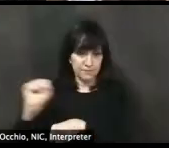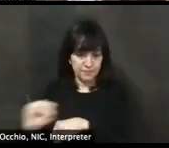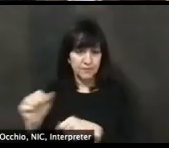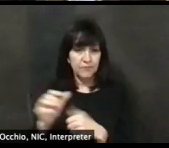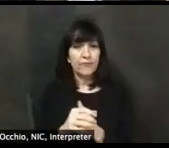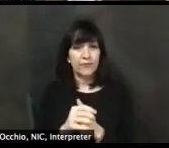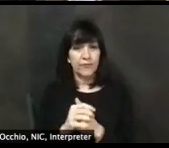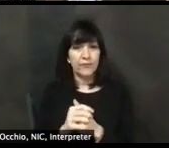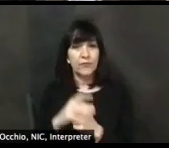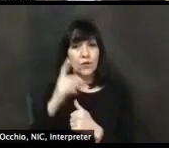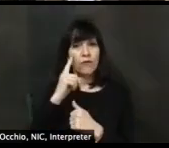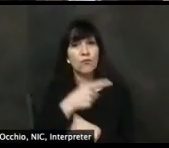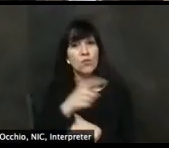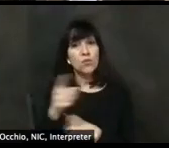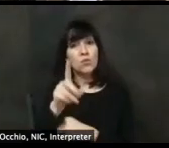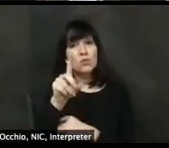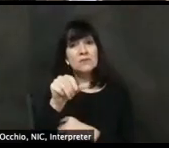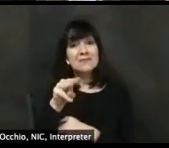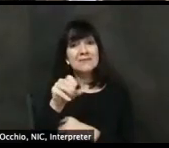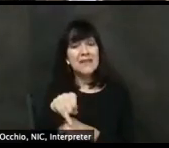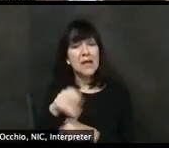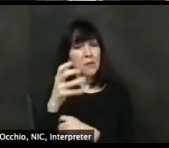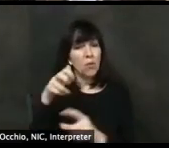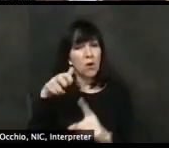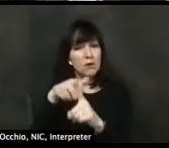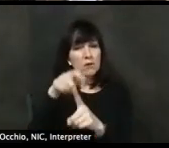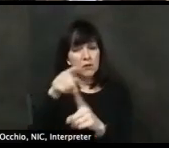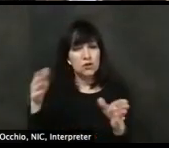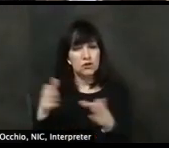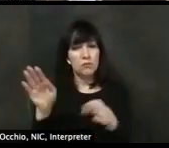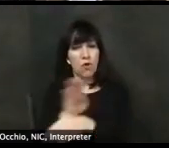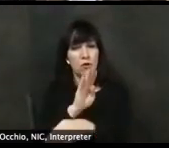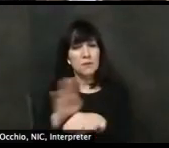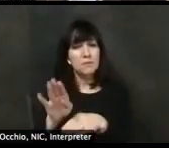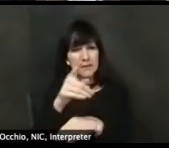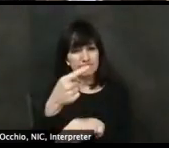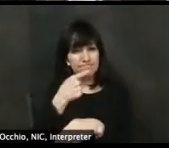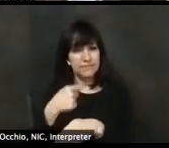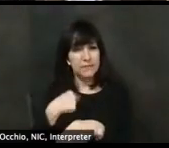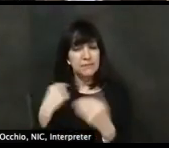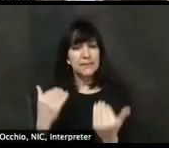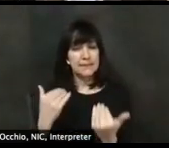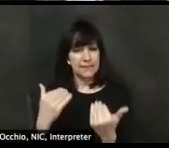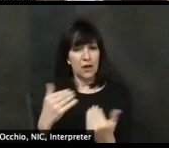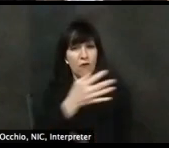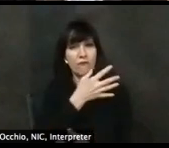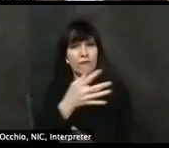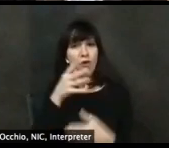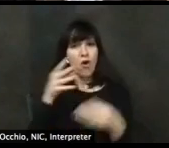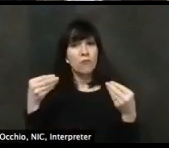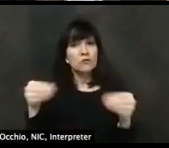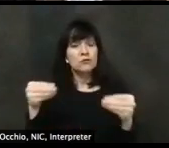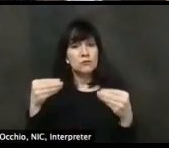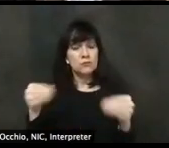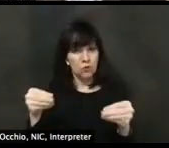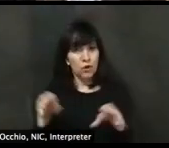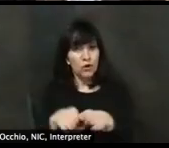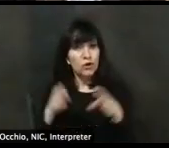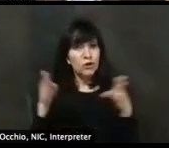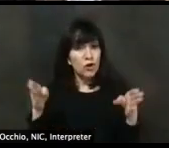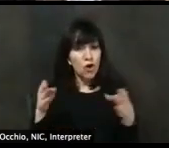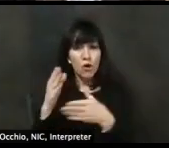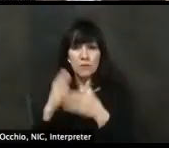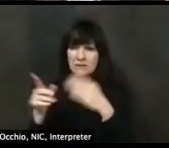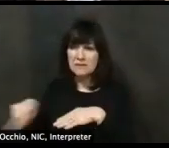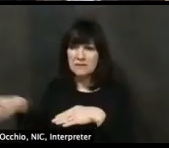the reason behind the closing of farmers markets? know we also got this yesterday. Lauren says small producers depend on these markets for their